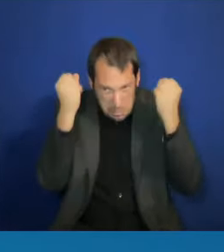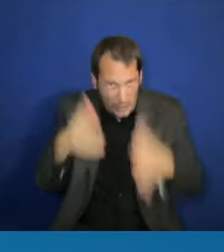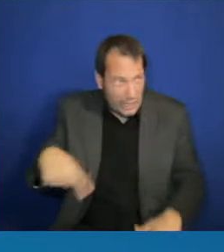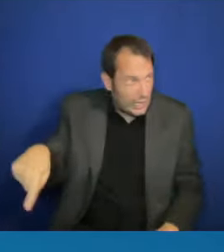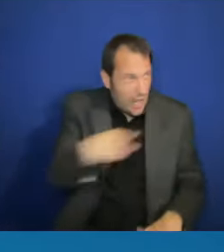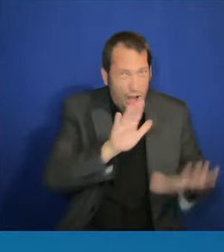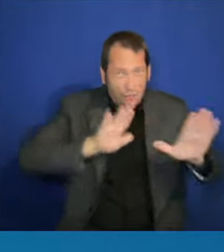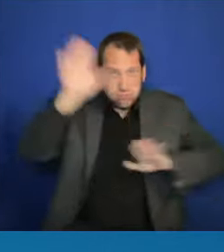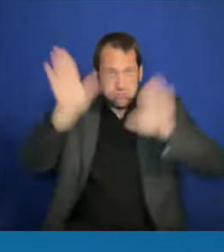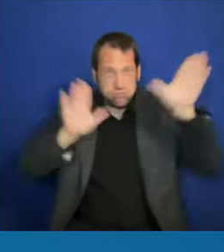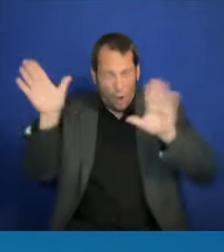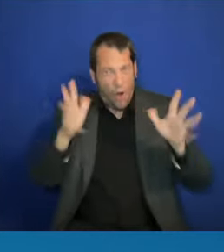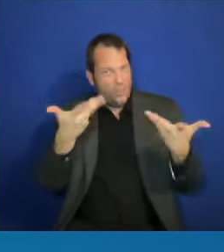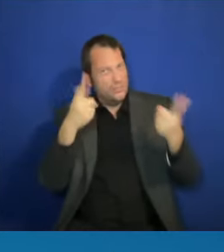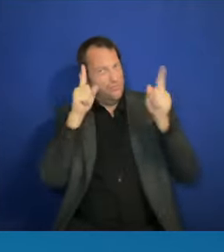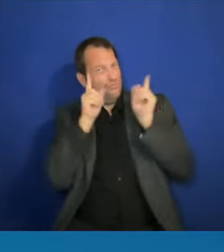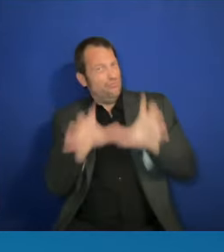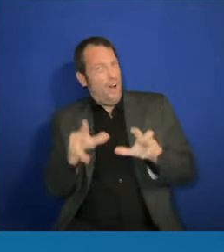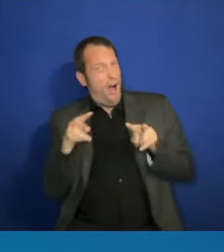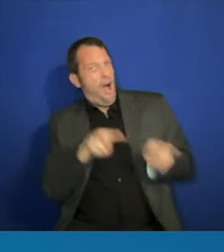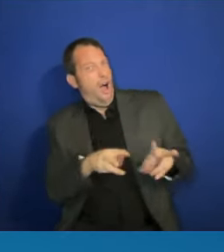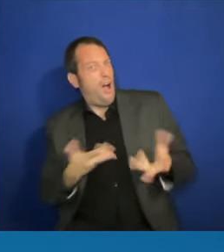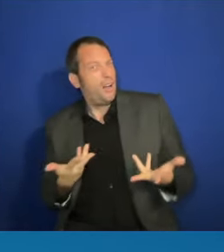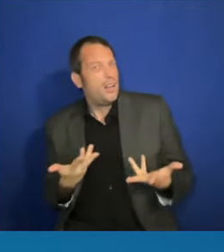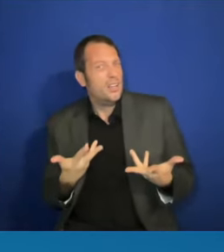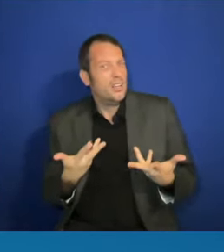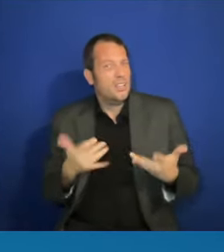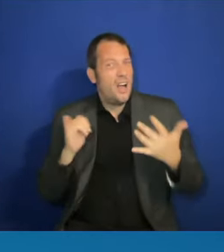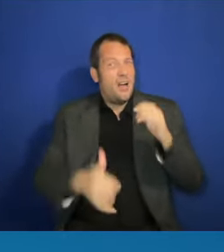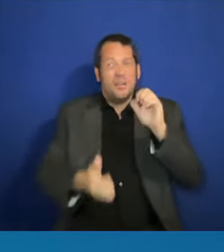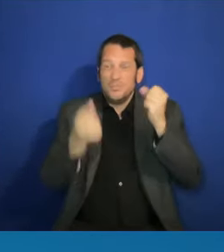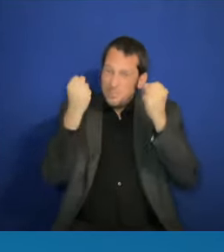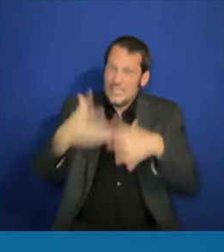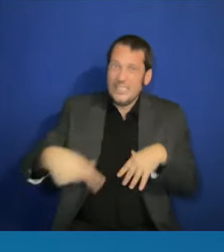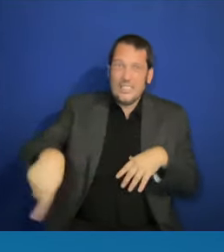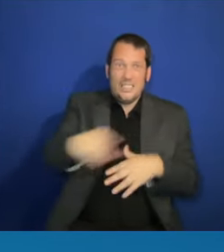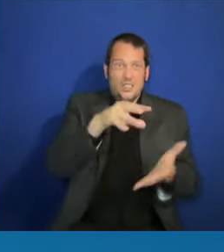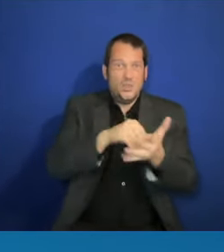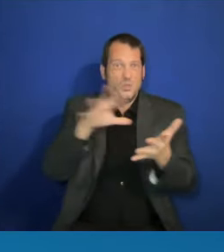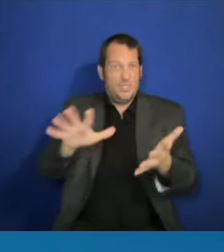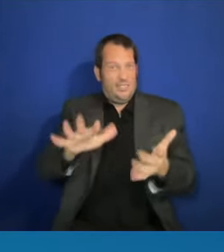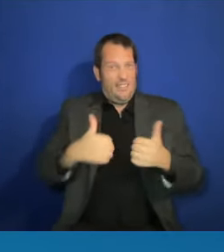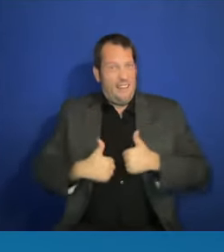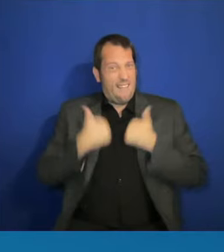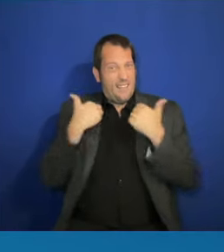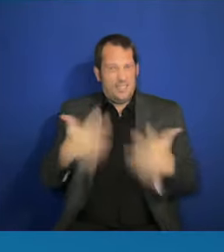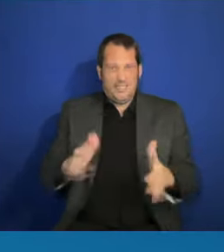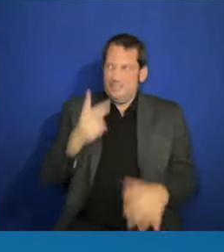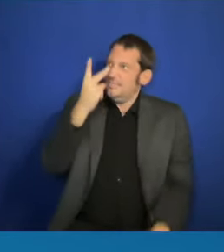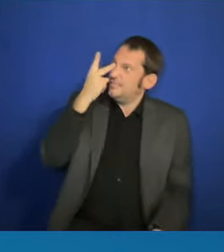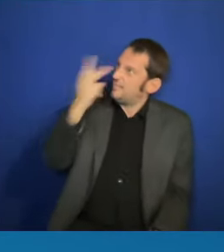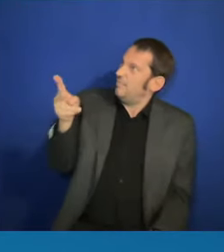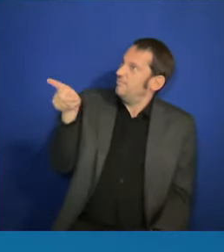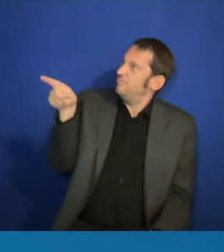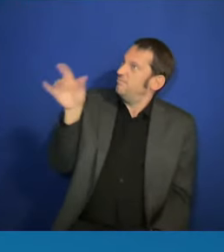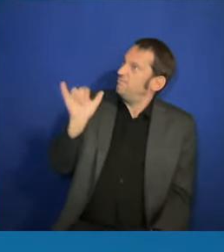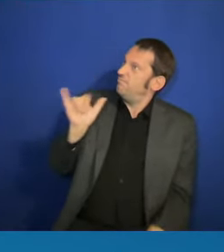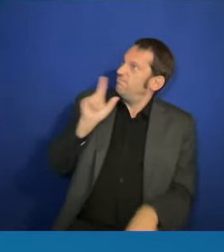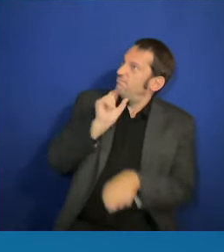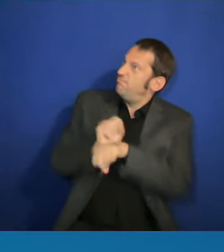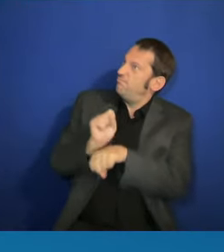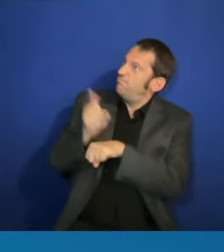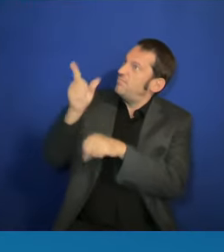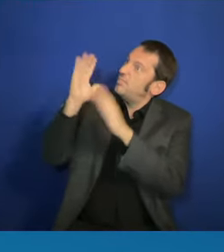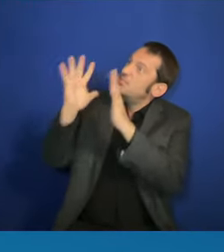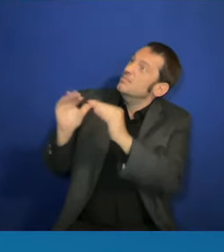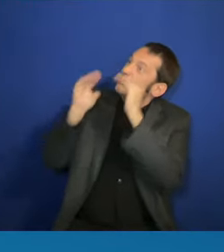witnessed the highest court in our land. The United States Supreme Court take a constitutional right